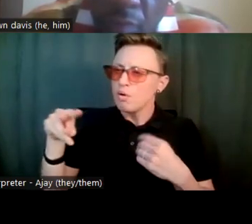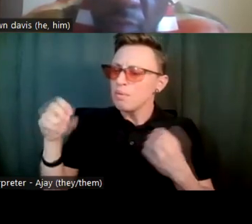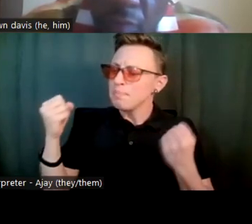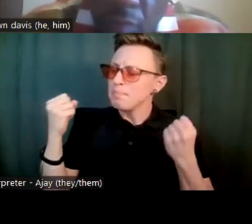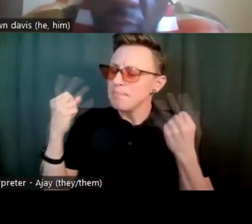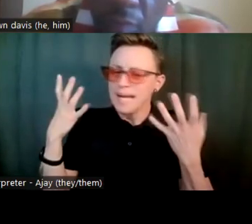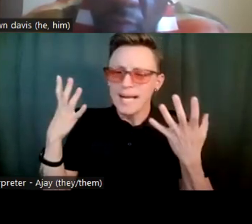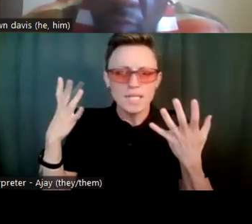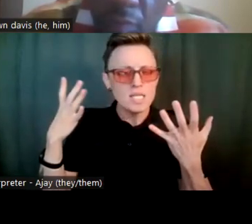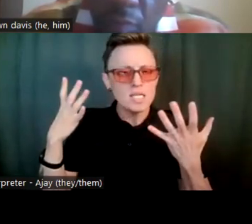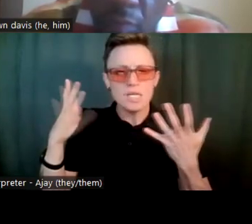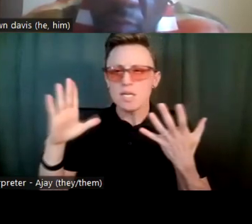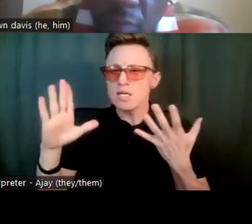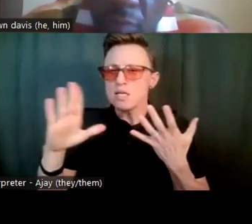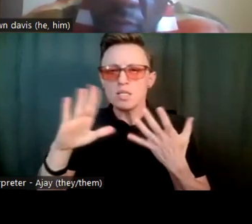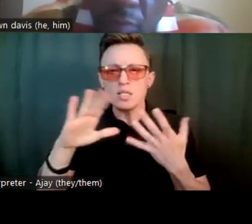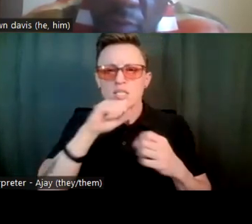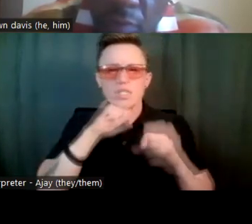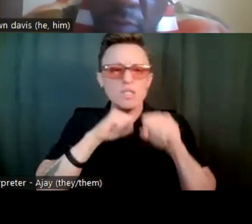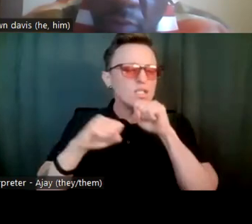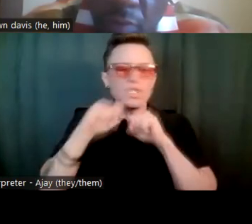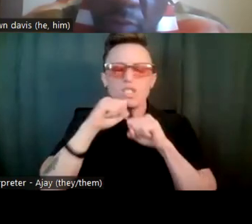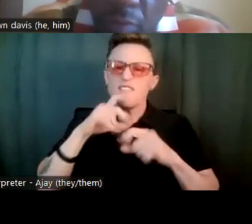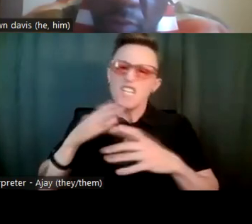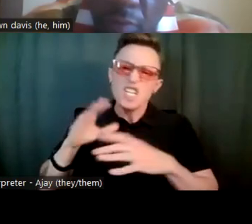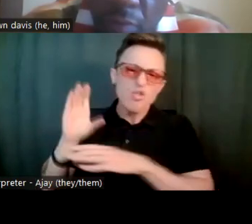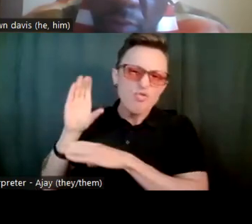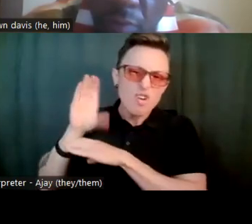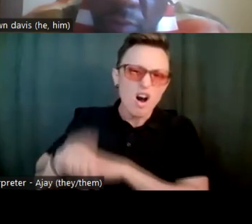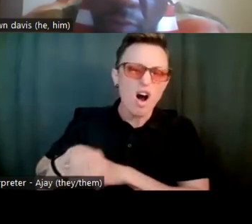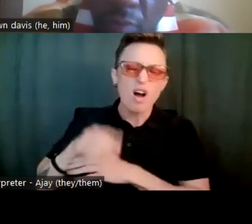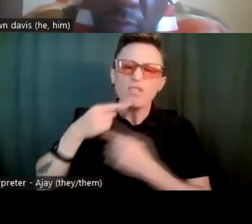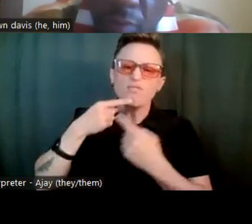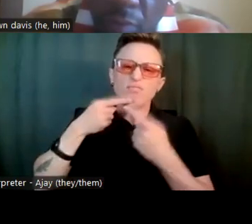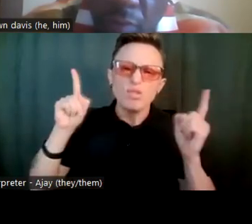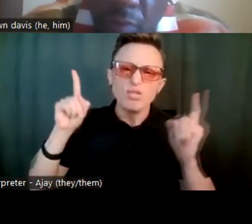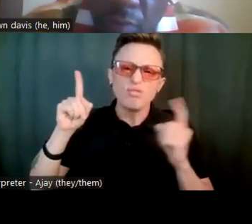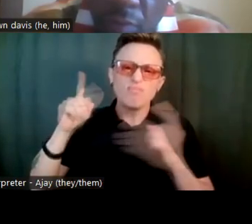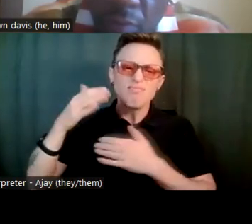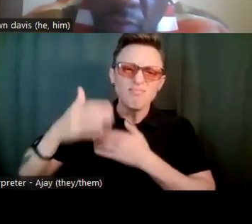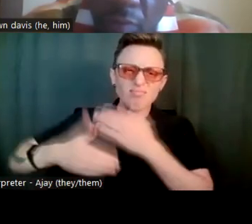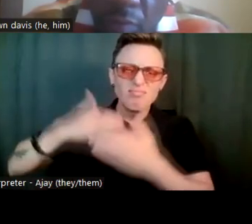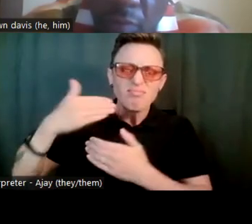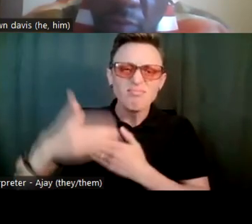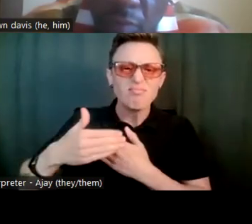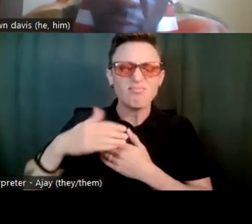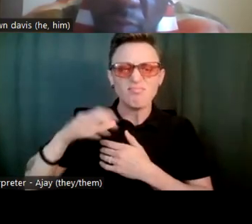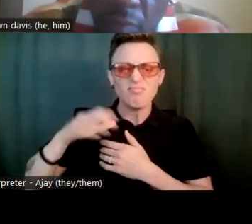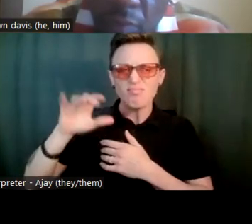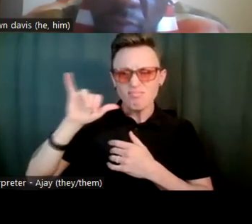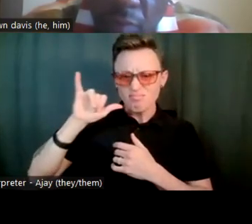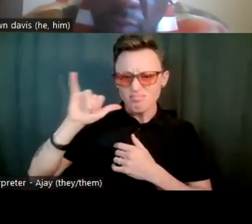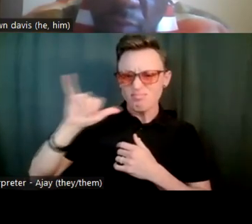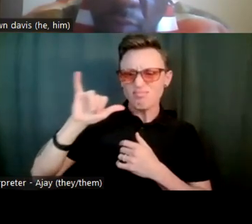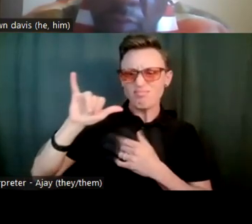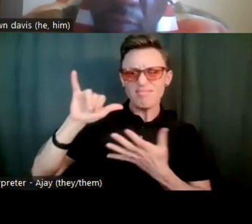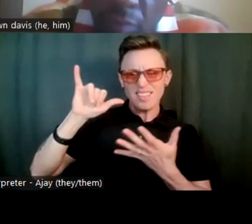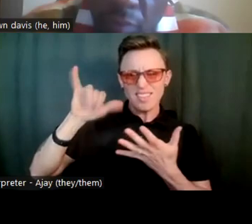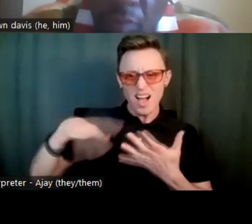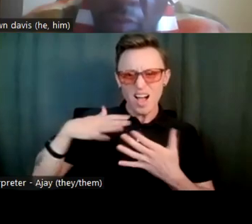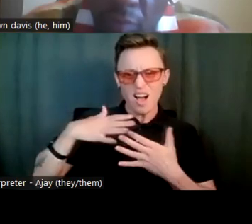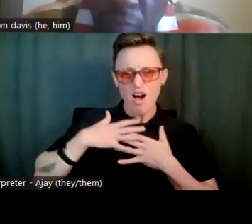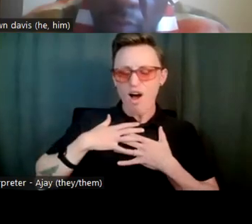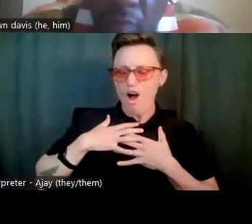obstacles that they've overcome. And just seeing that it made me so